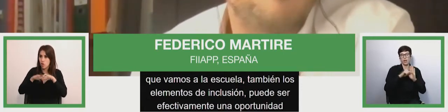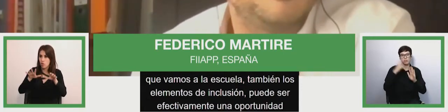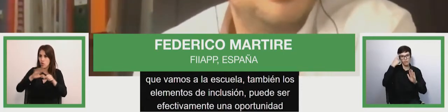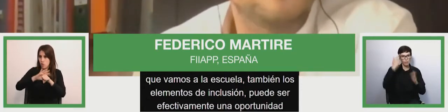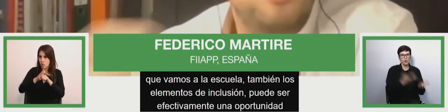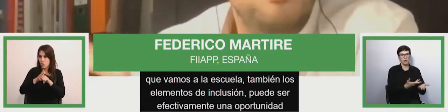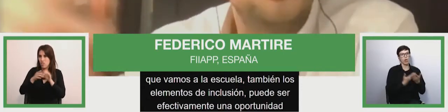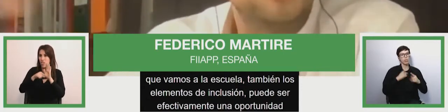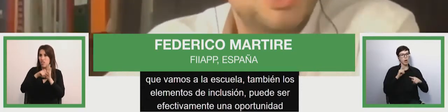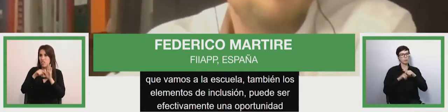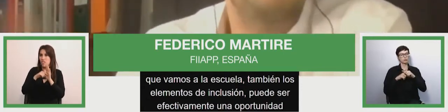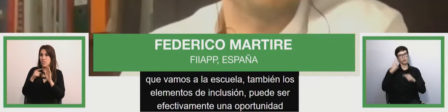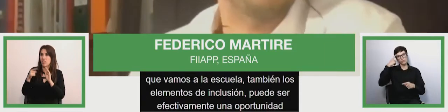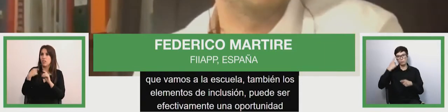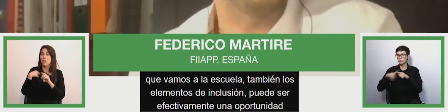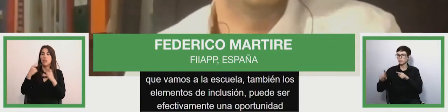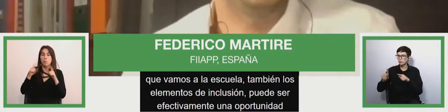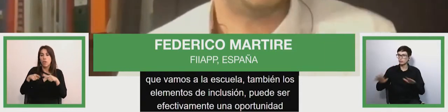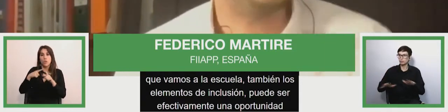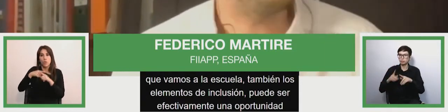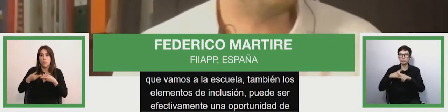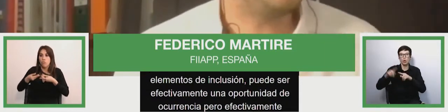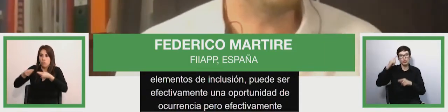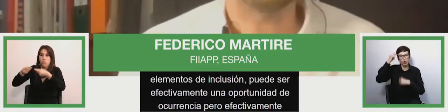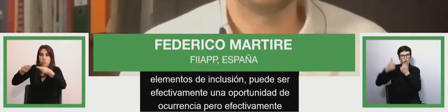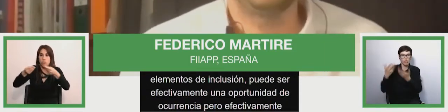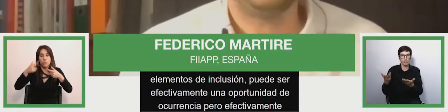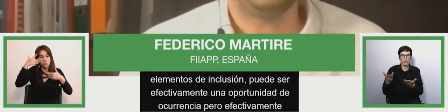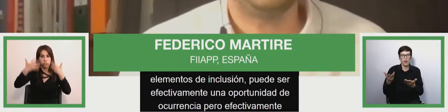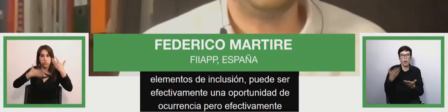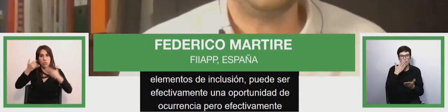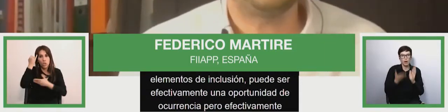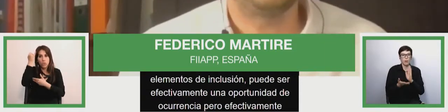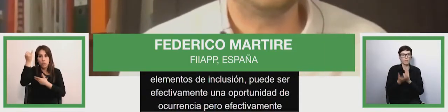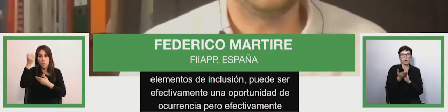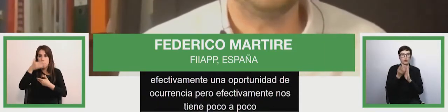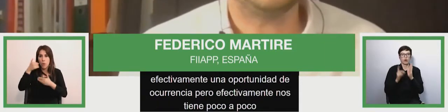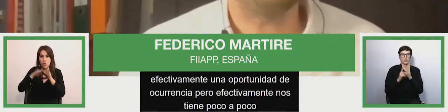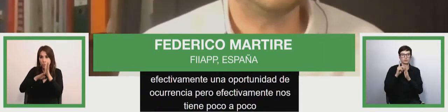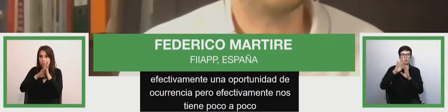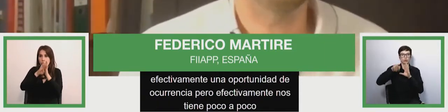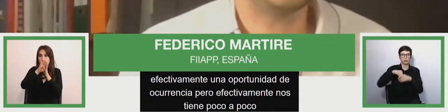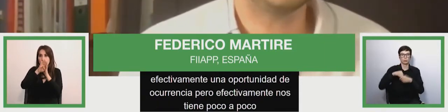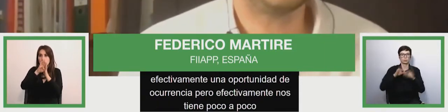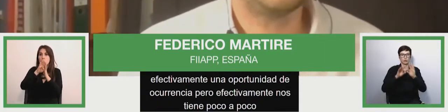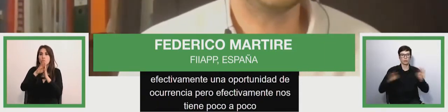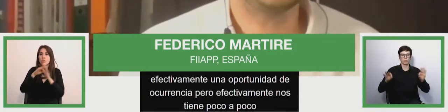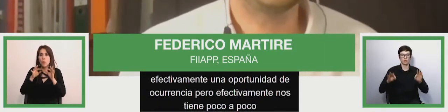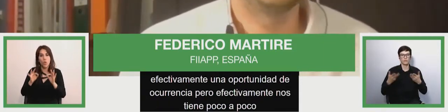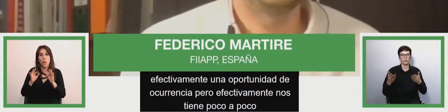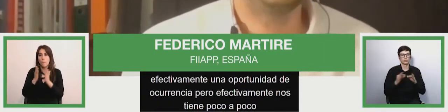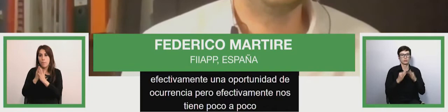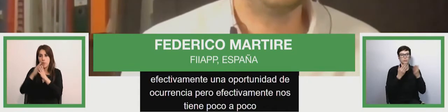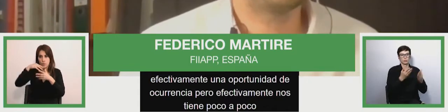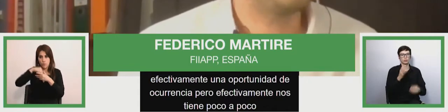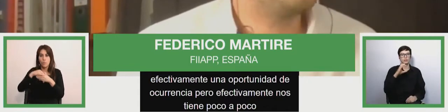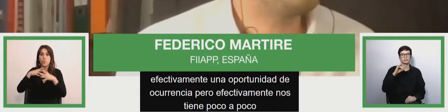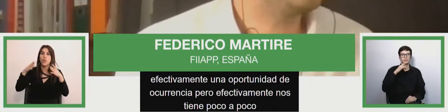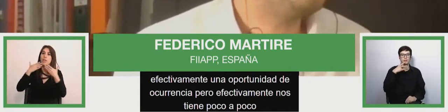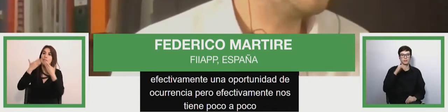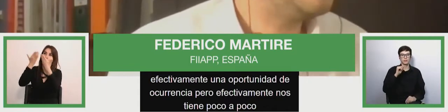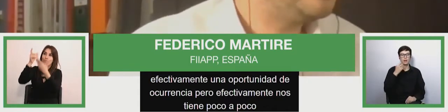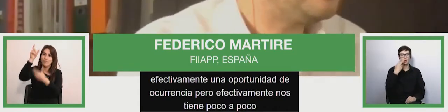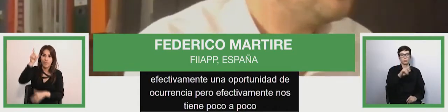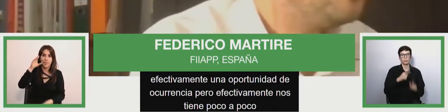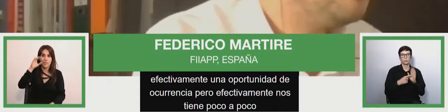but will take us slowly to a greater educational inclusiveness so thank you very much